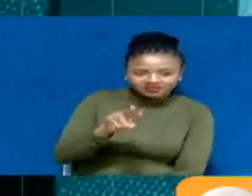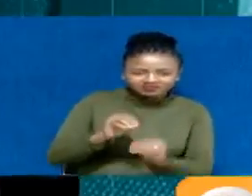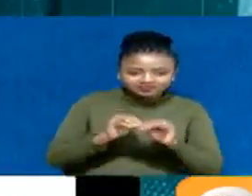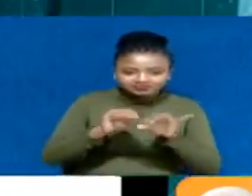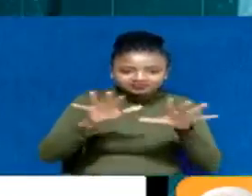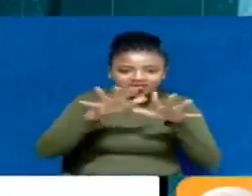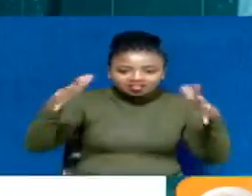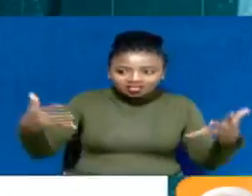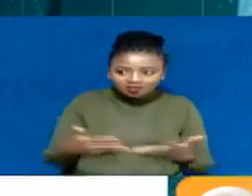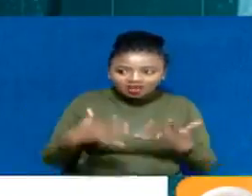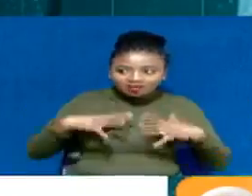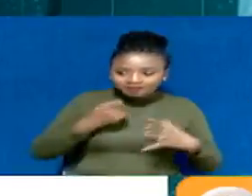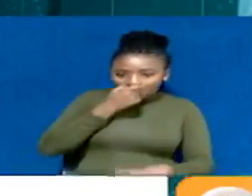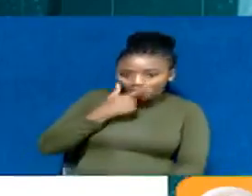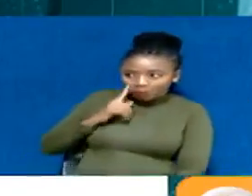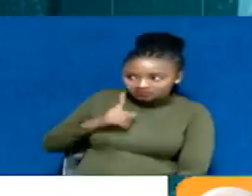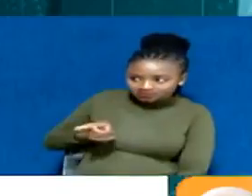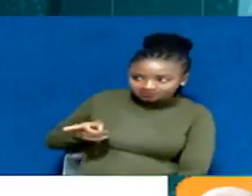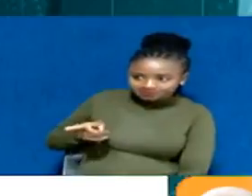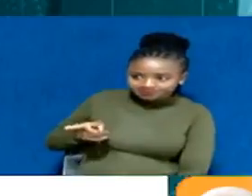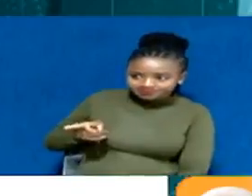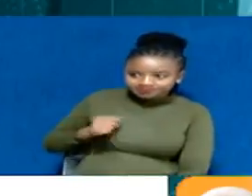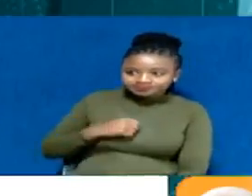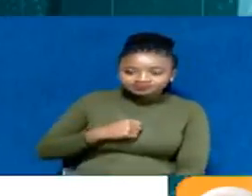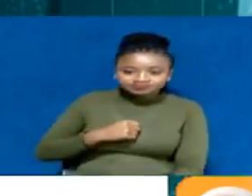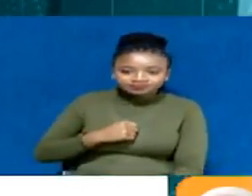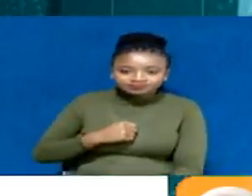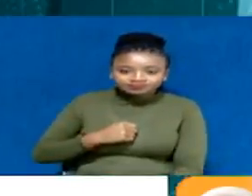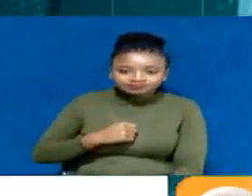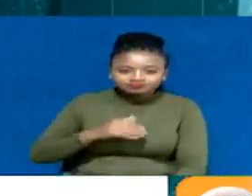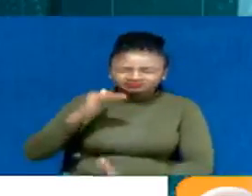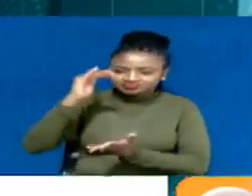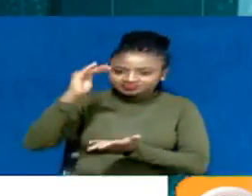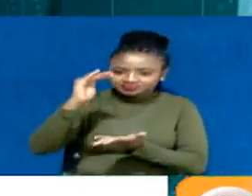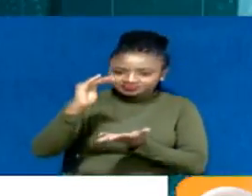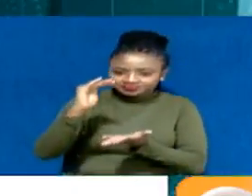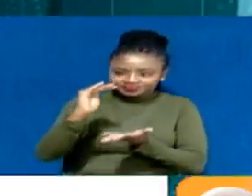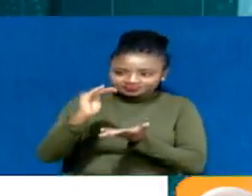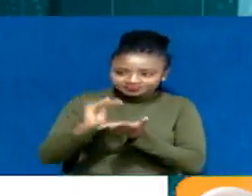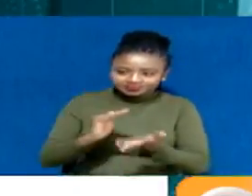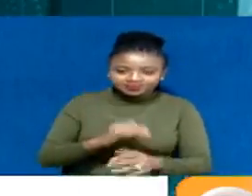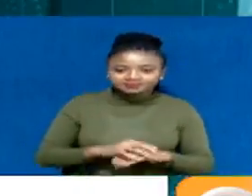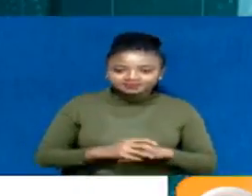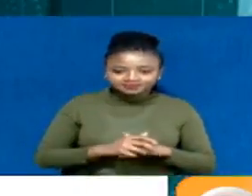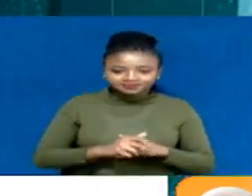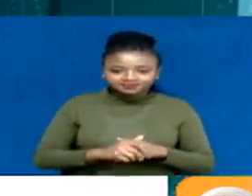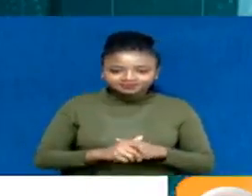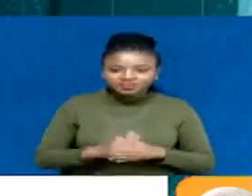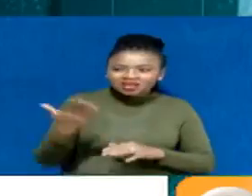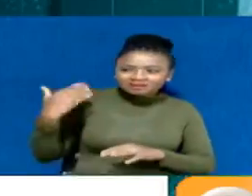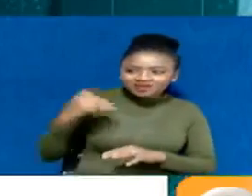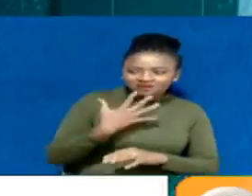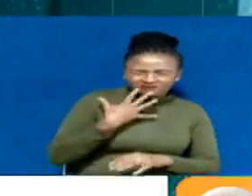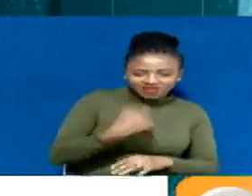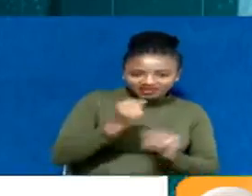among children aged 0 to 14 years has reduced since 2000 when the number among this group stood